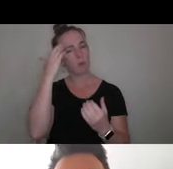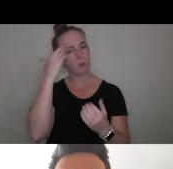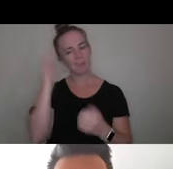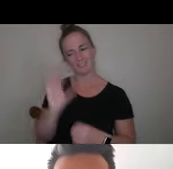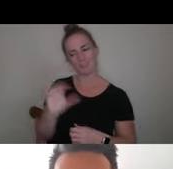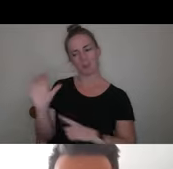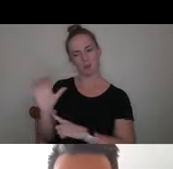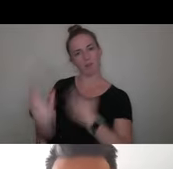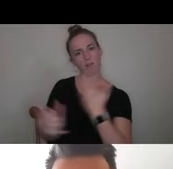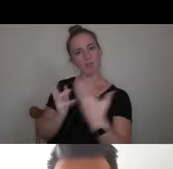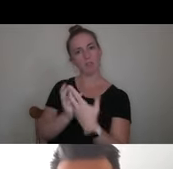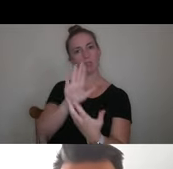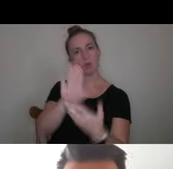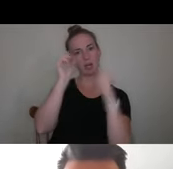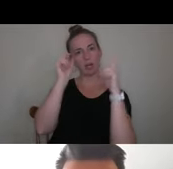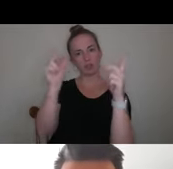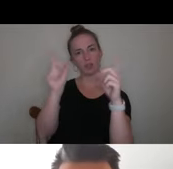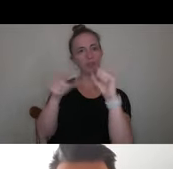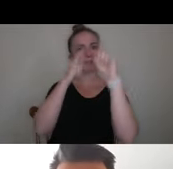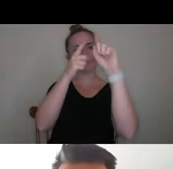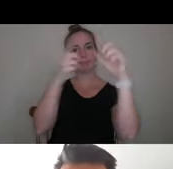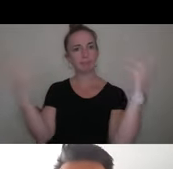fits with your educational aspirations.